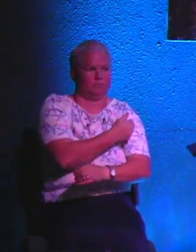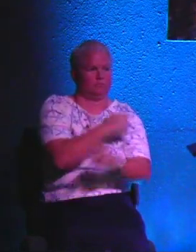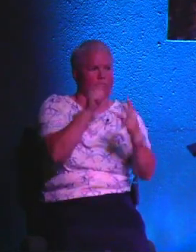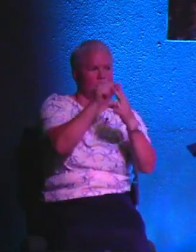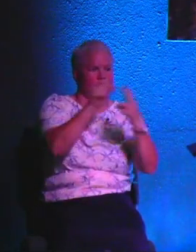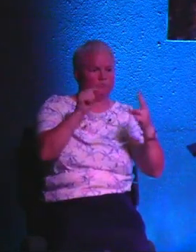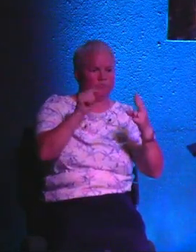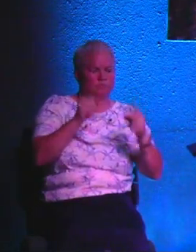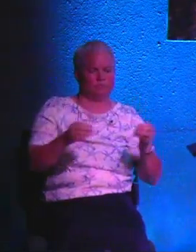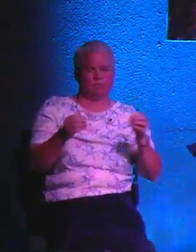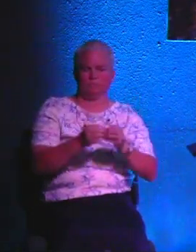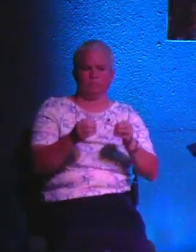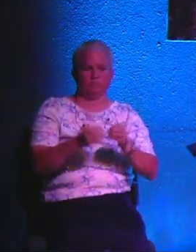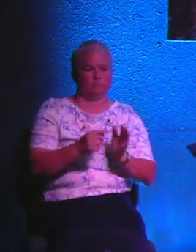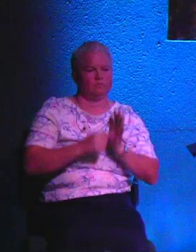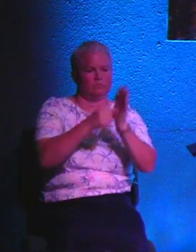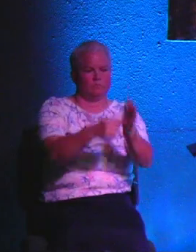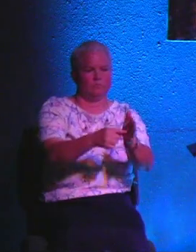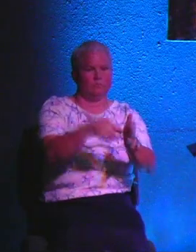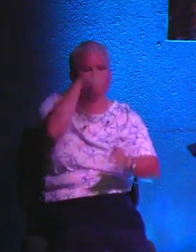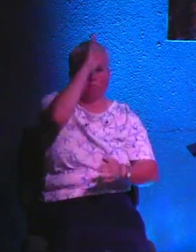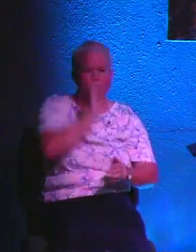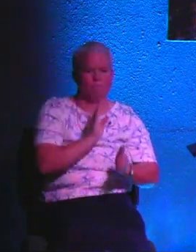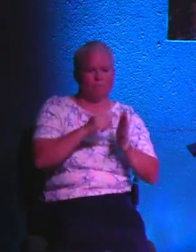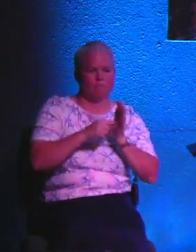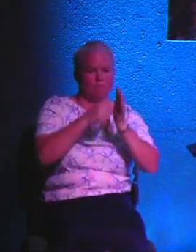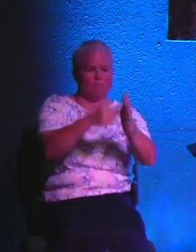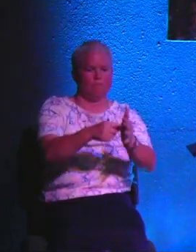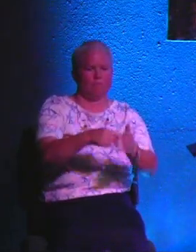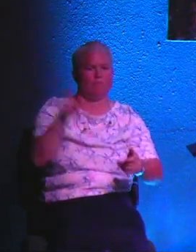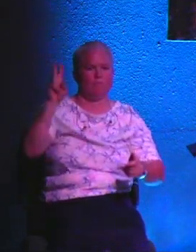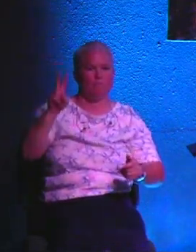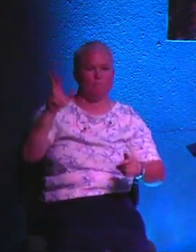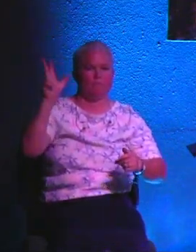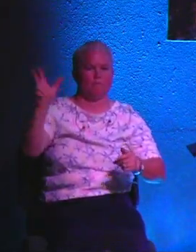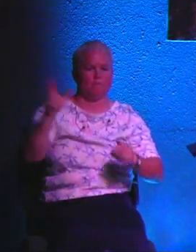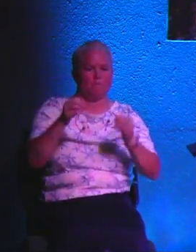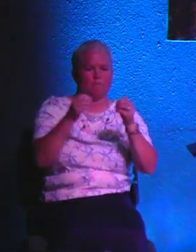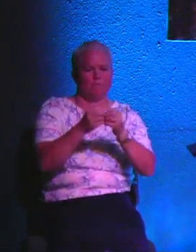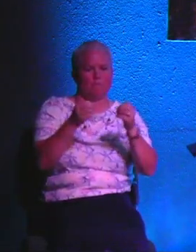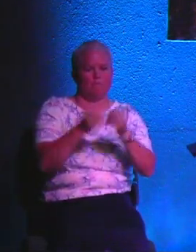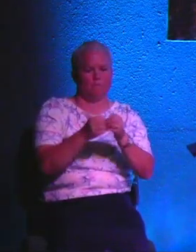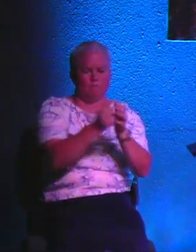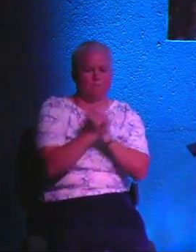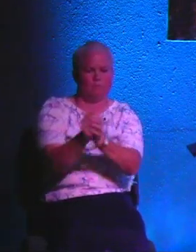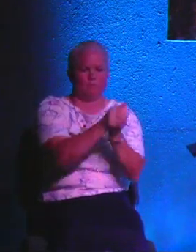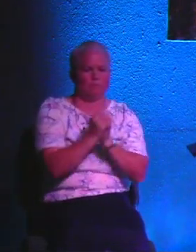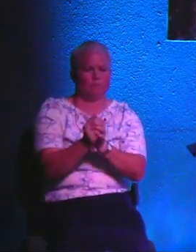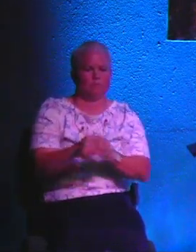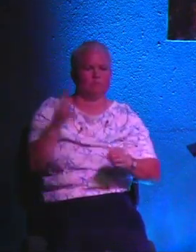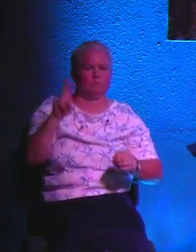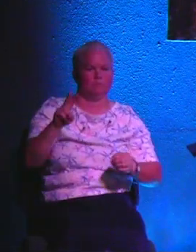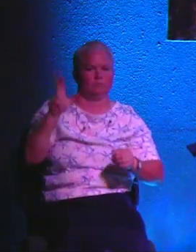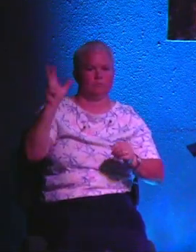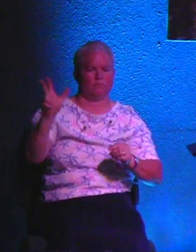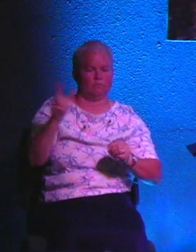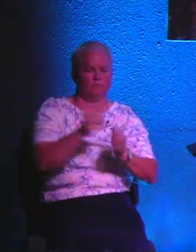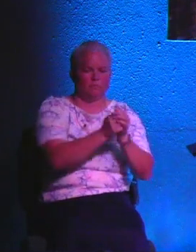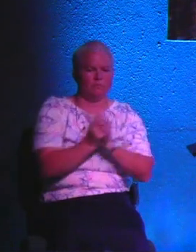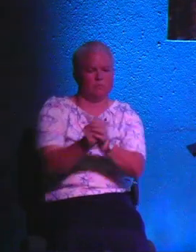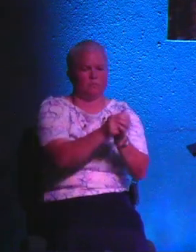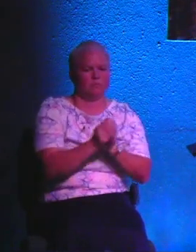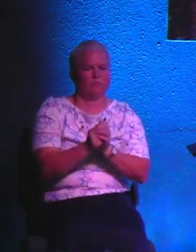So it doesn't matter how many people show up. God's going to show up, right? The Scriptures say where two or three are gathered. Well, there's always two or three gathered.